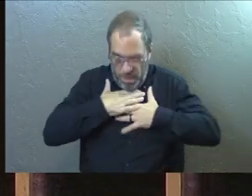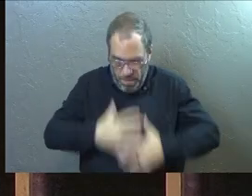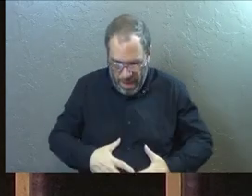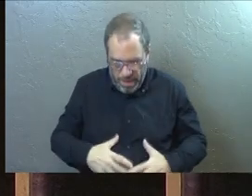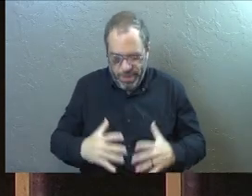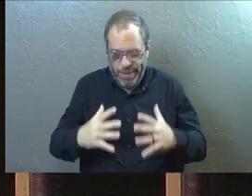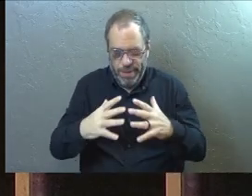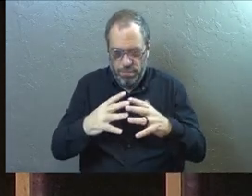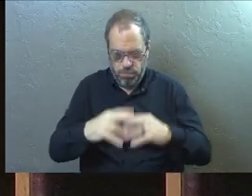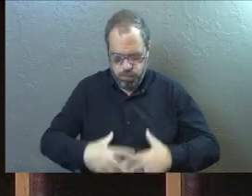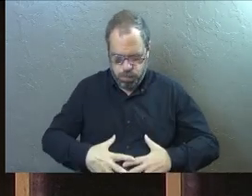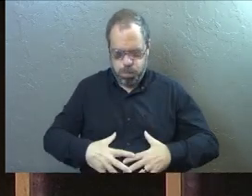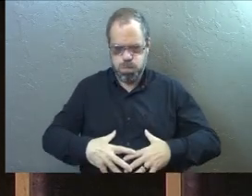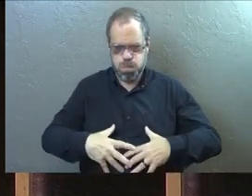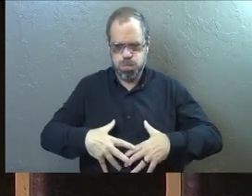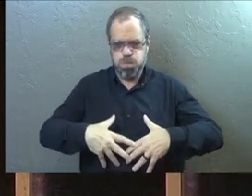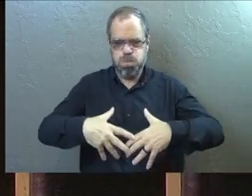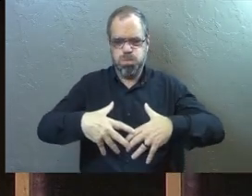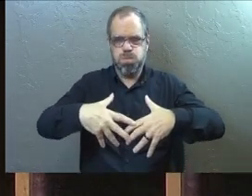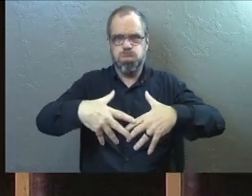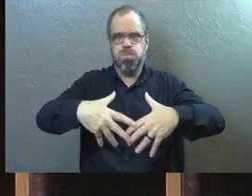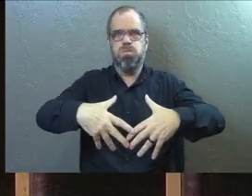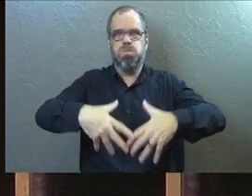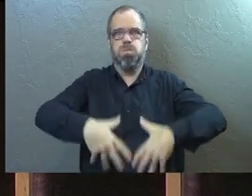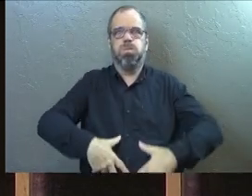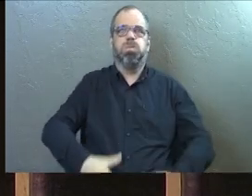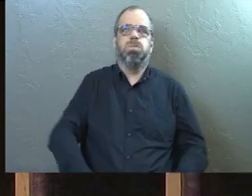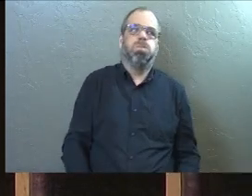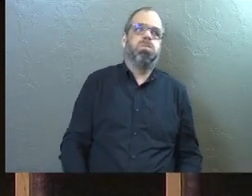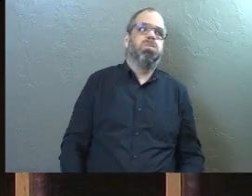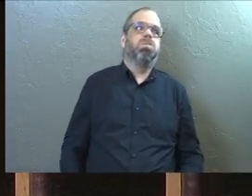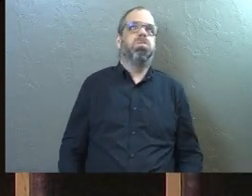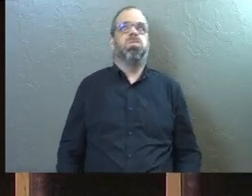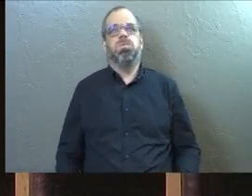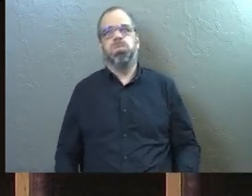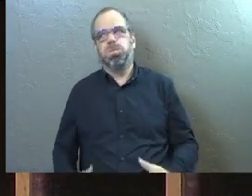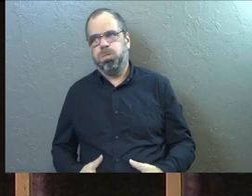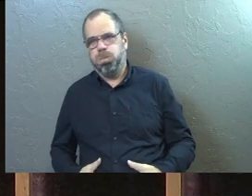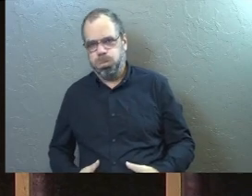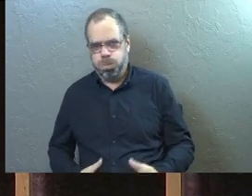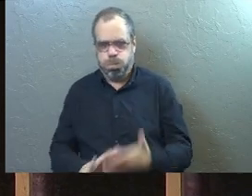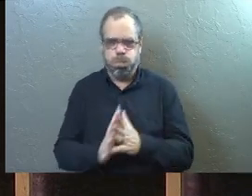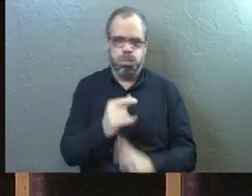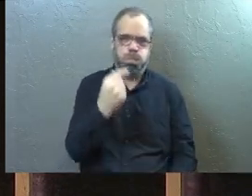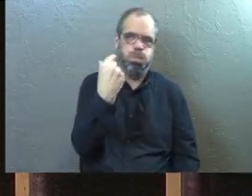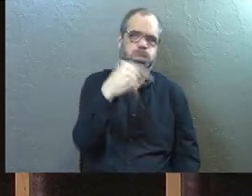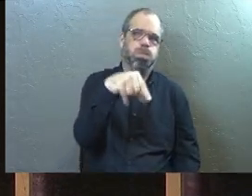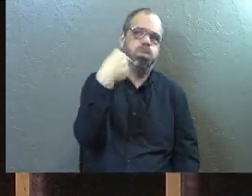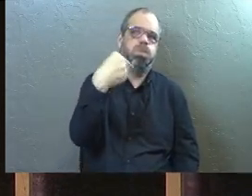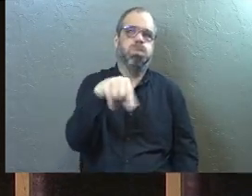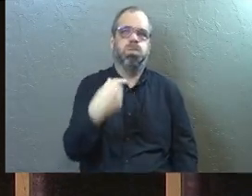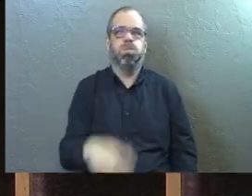body starts to bloat with gases. I'm not going to go too much further. Turns a greenish color.